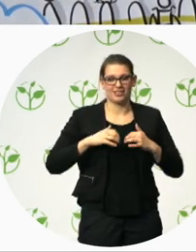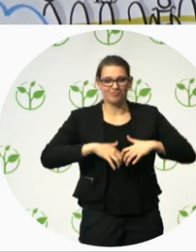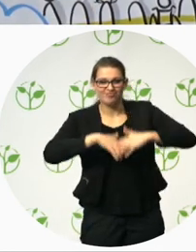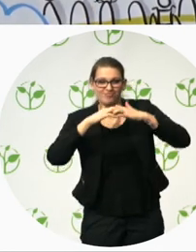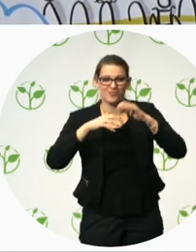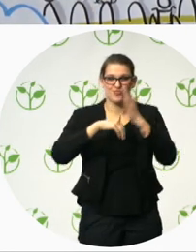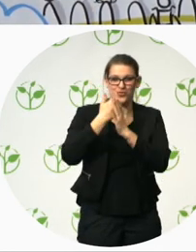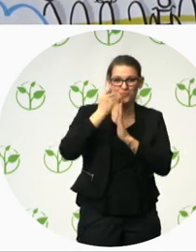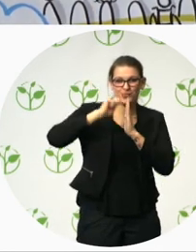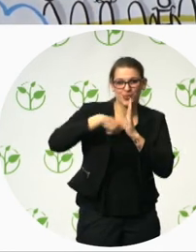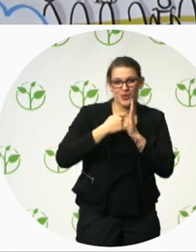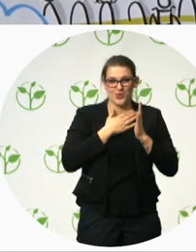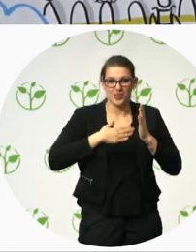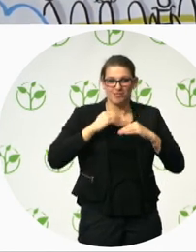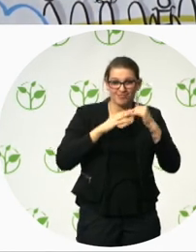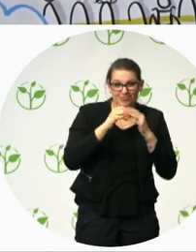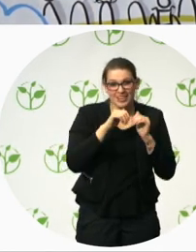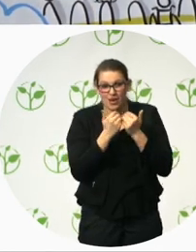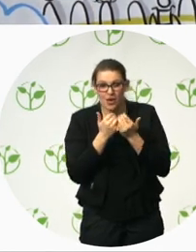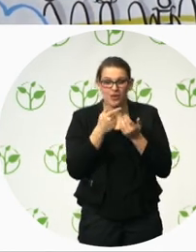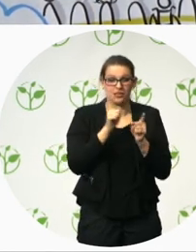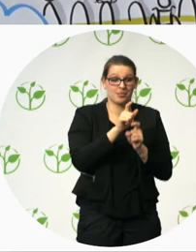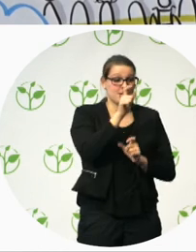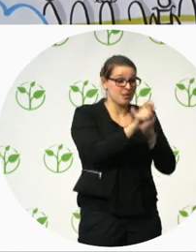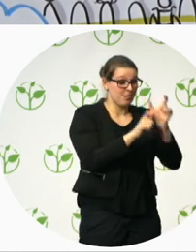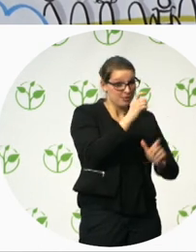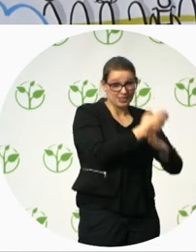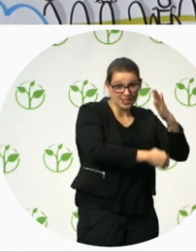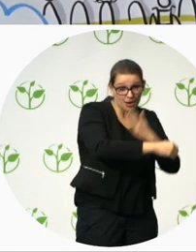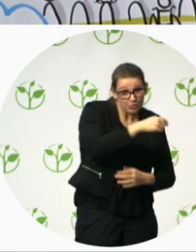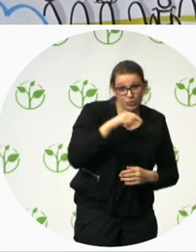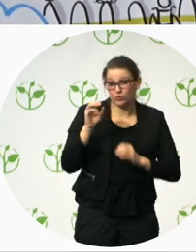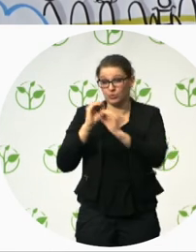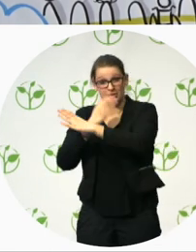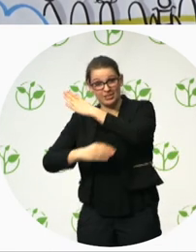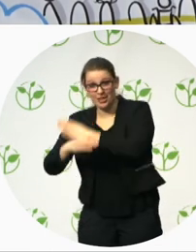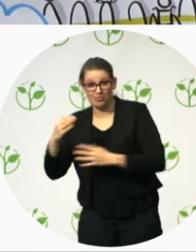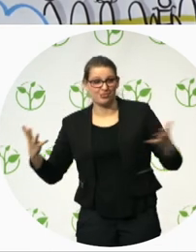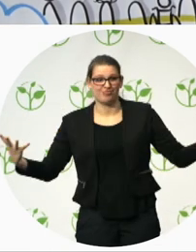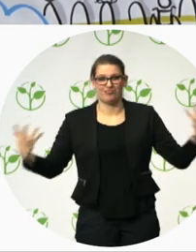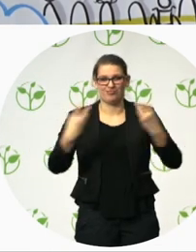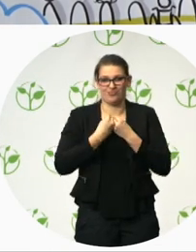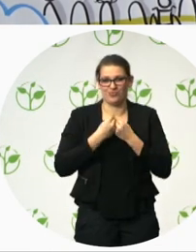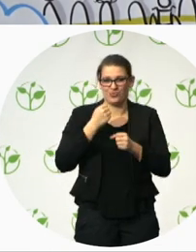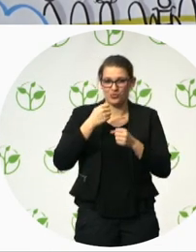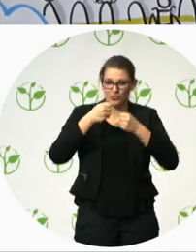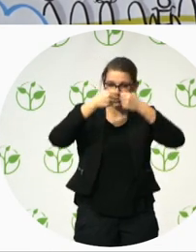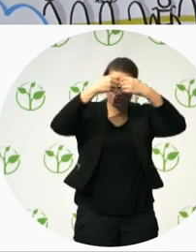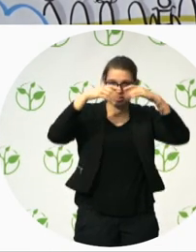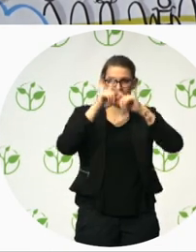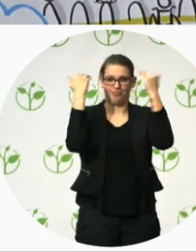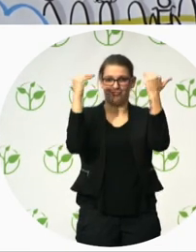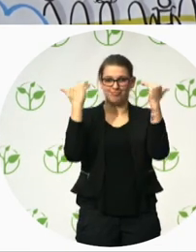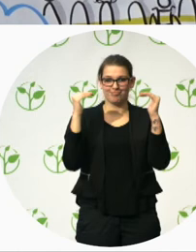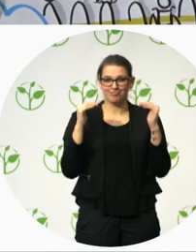then, um, support structures have been developed. Housing, accessibility to all